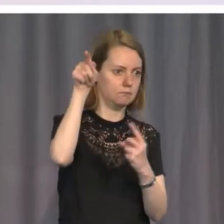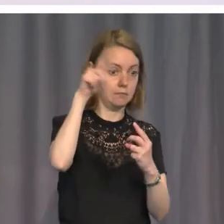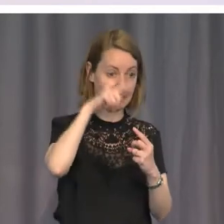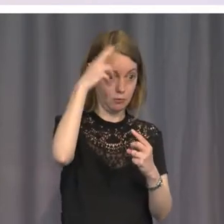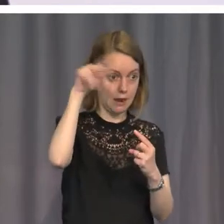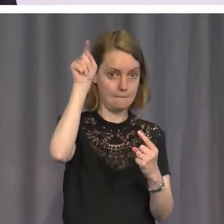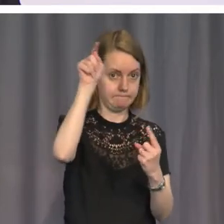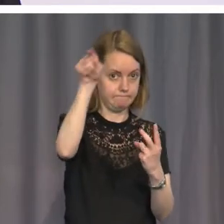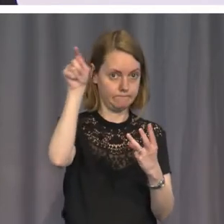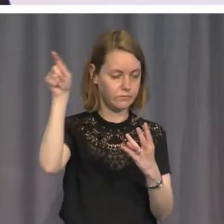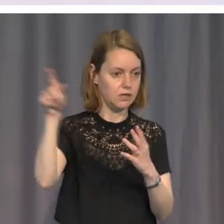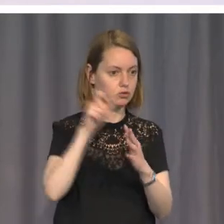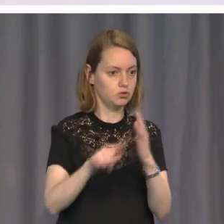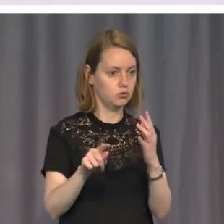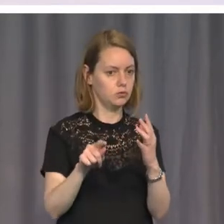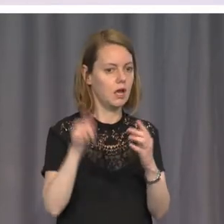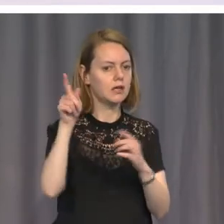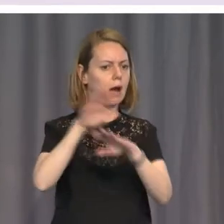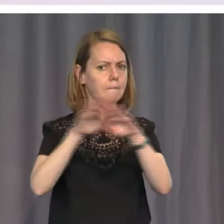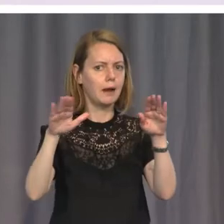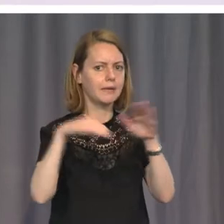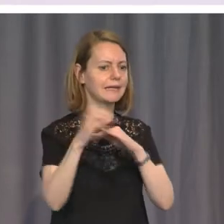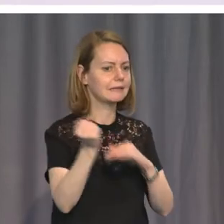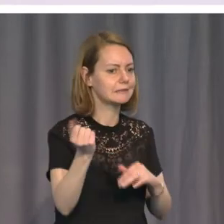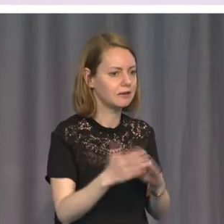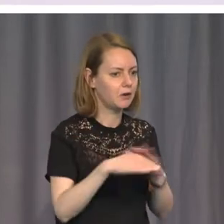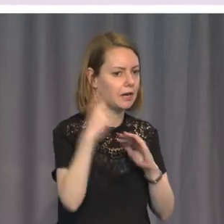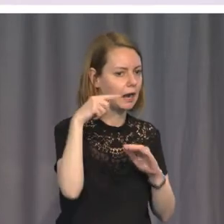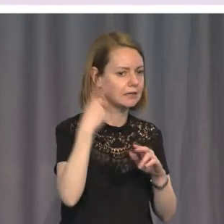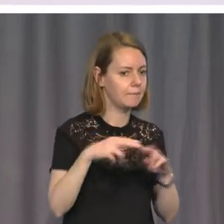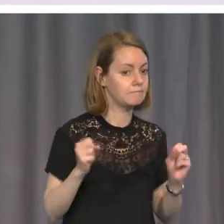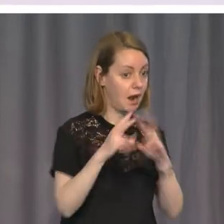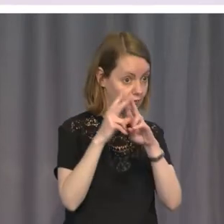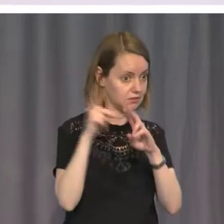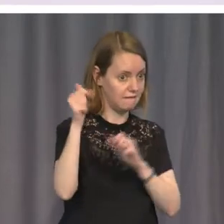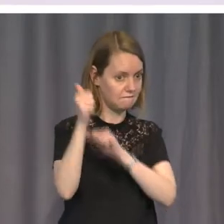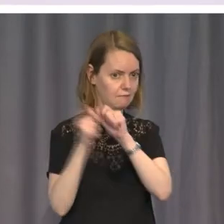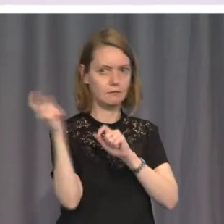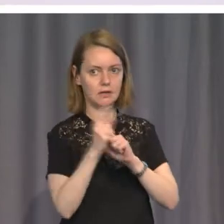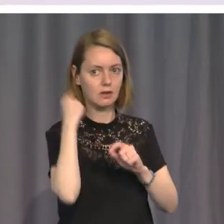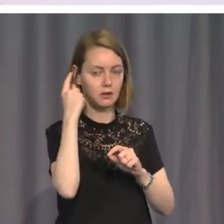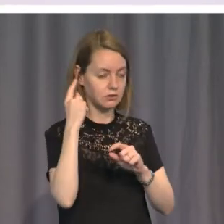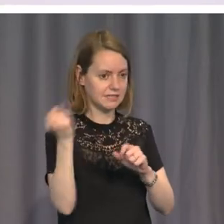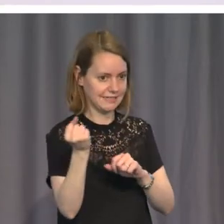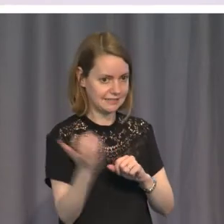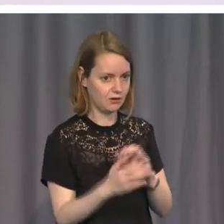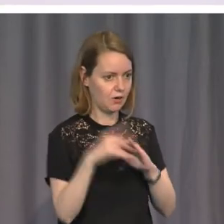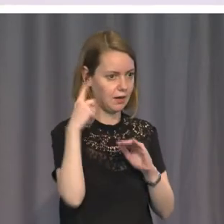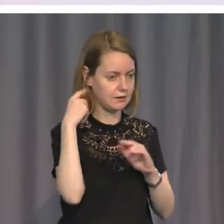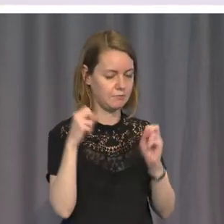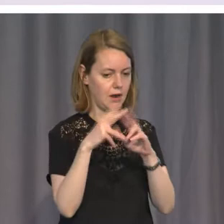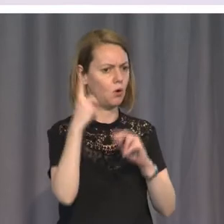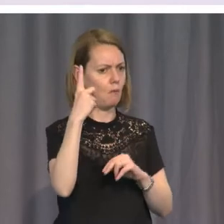them to be barred from the casinos of London and Paris, which were their favorite courts. Well, one policeman on a